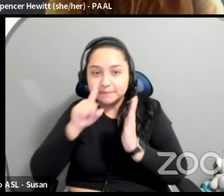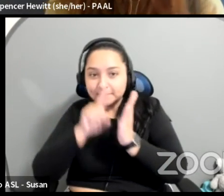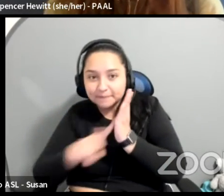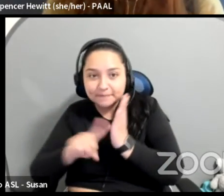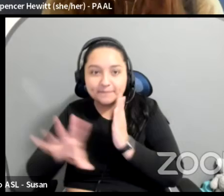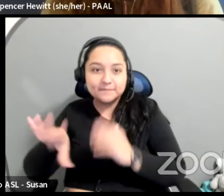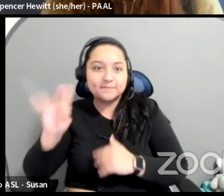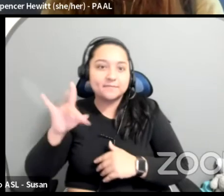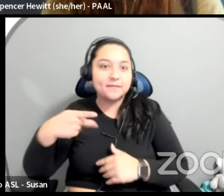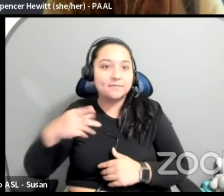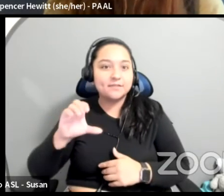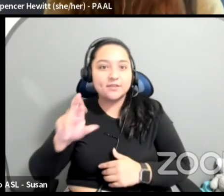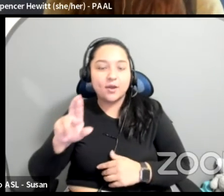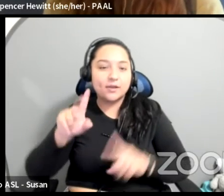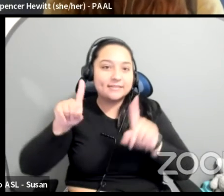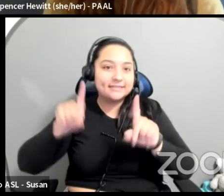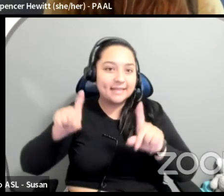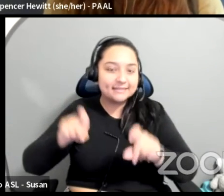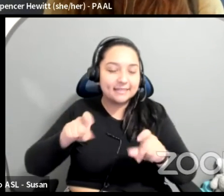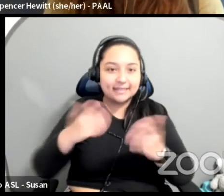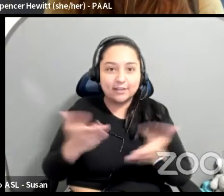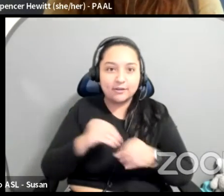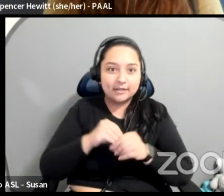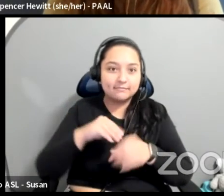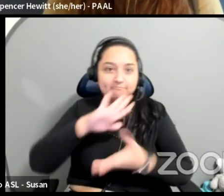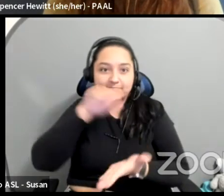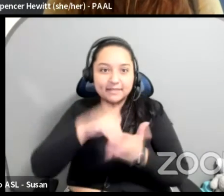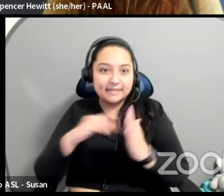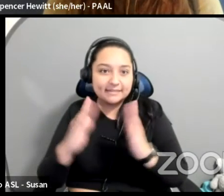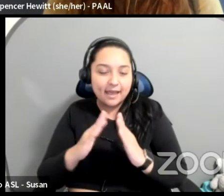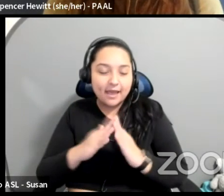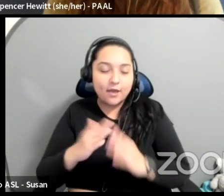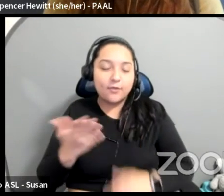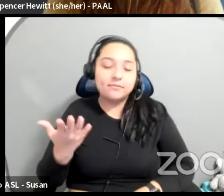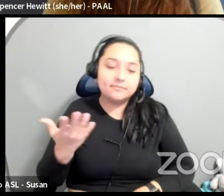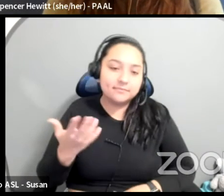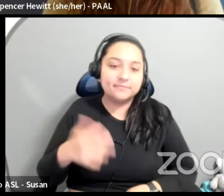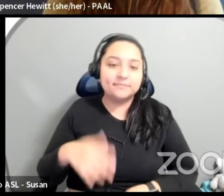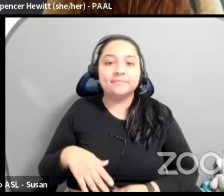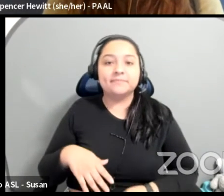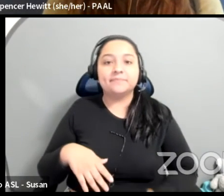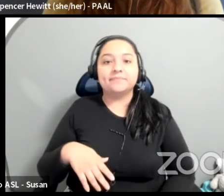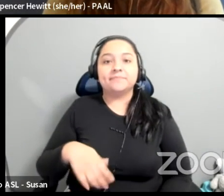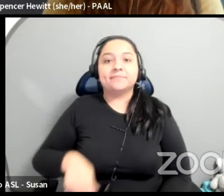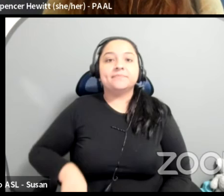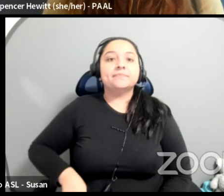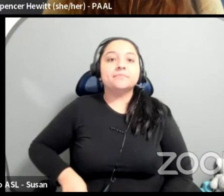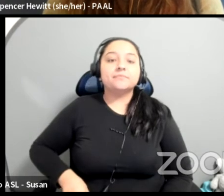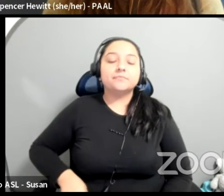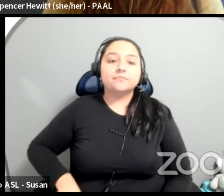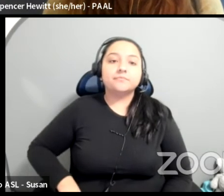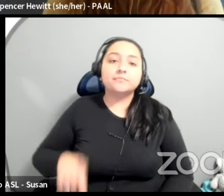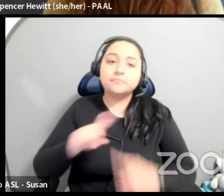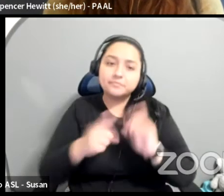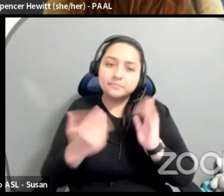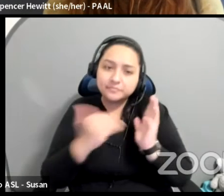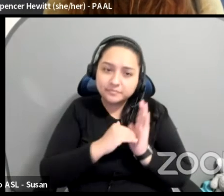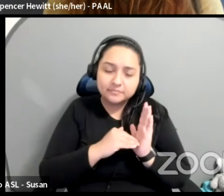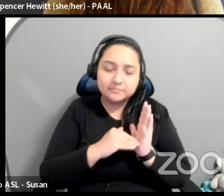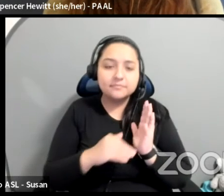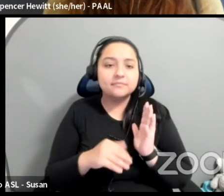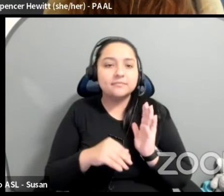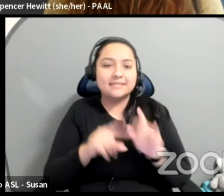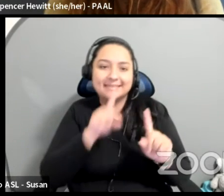30 minutes or less in midtown. So I think that once again, to your answer, and I think that maybe there's a way to have a bigger